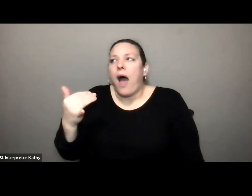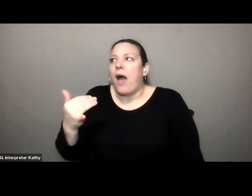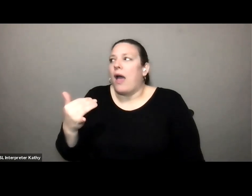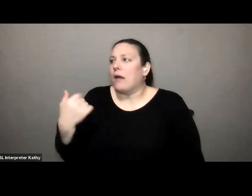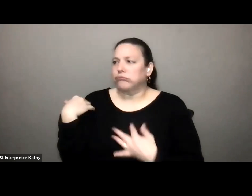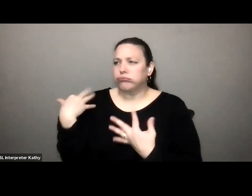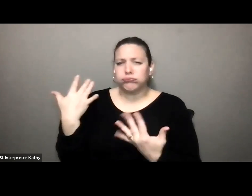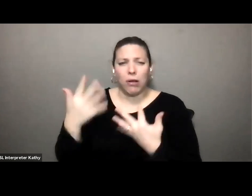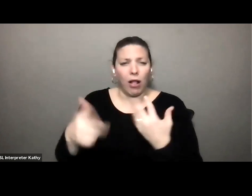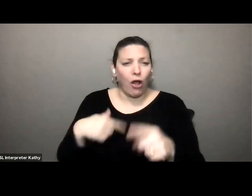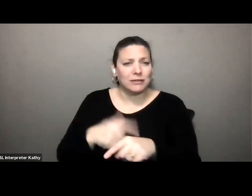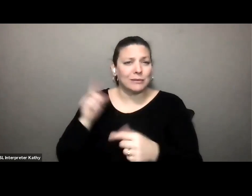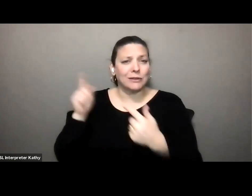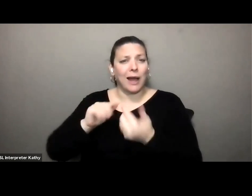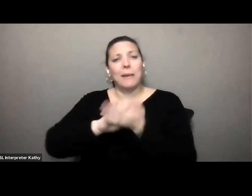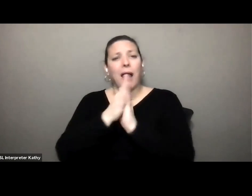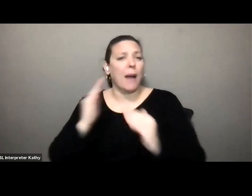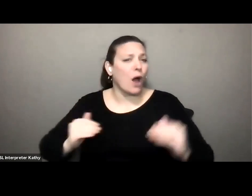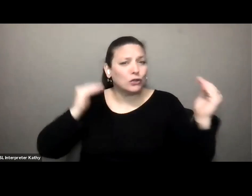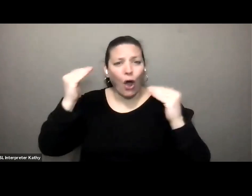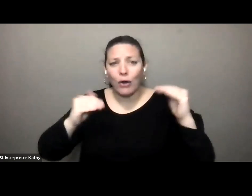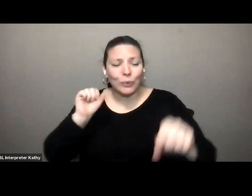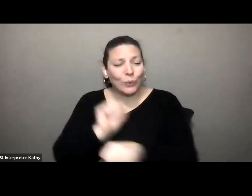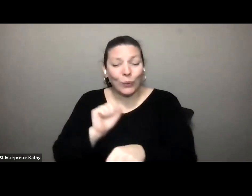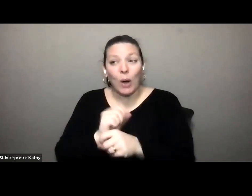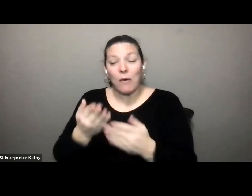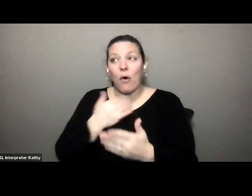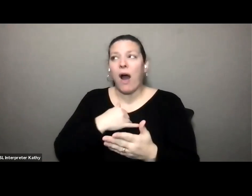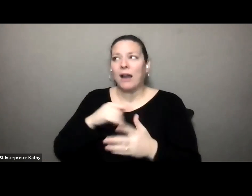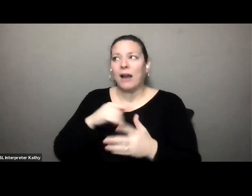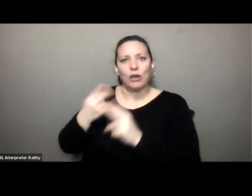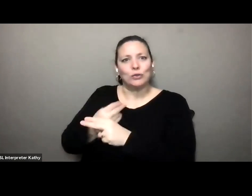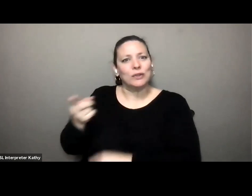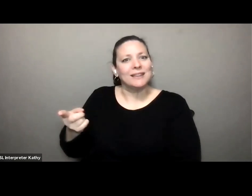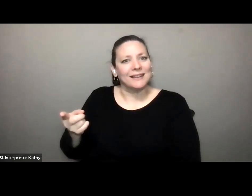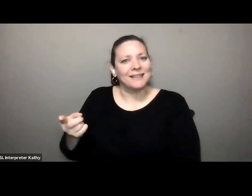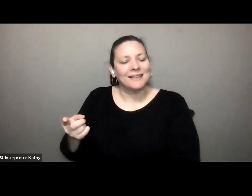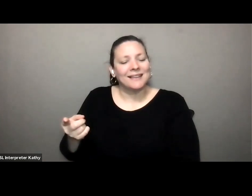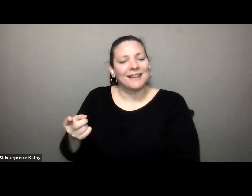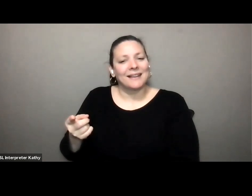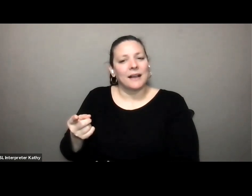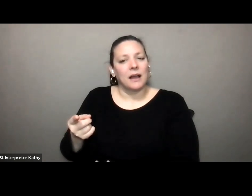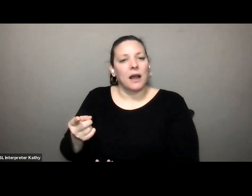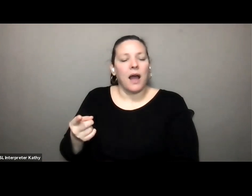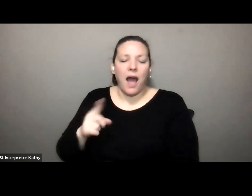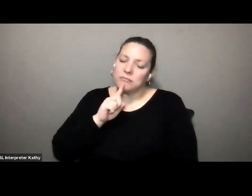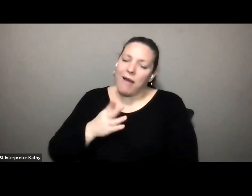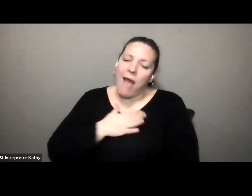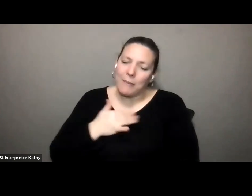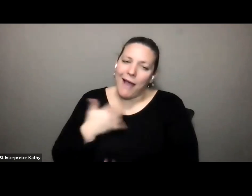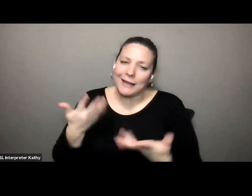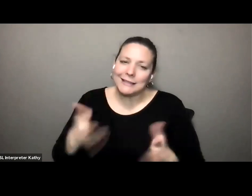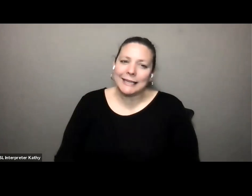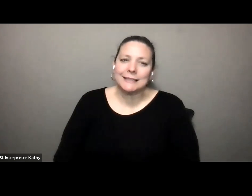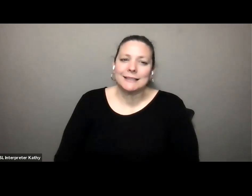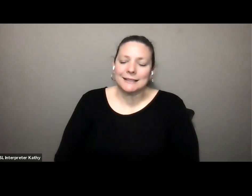and working and that i i wanted to utilize the service but i'm so glad i did and like i said i